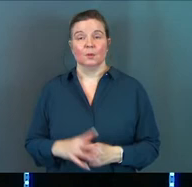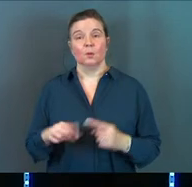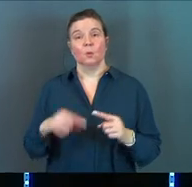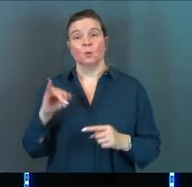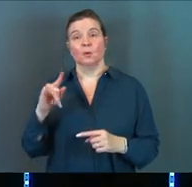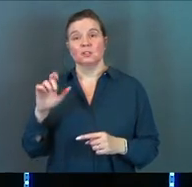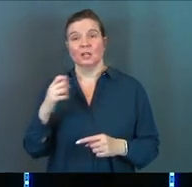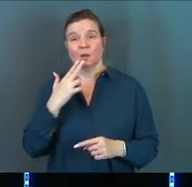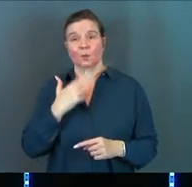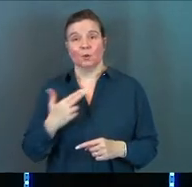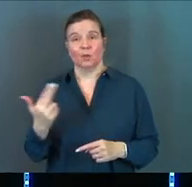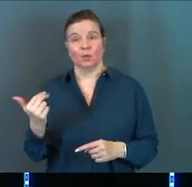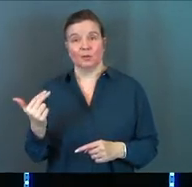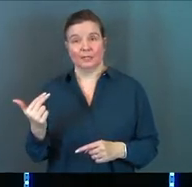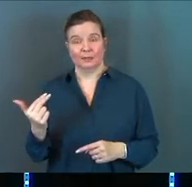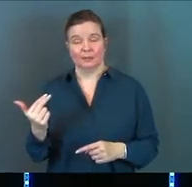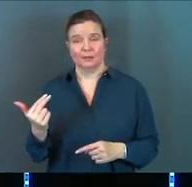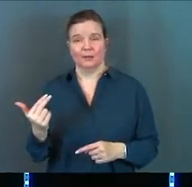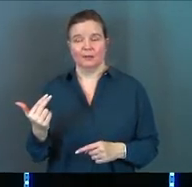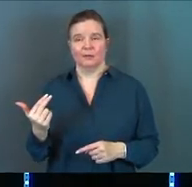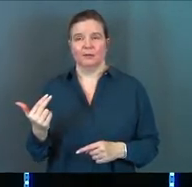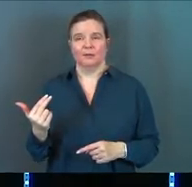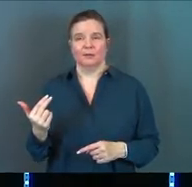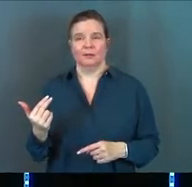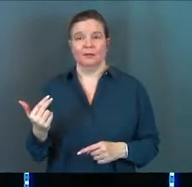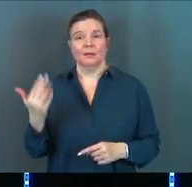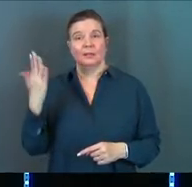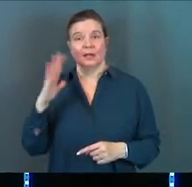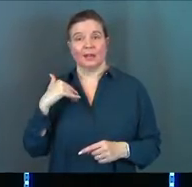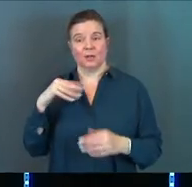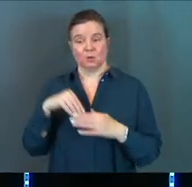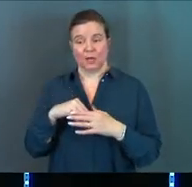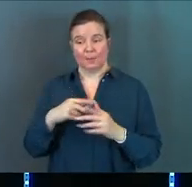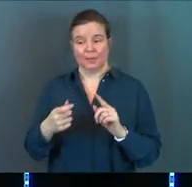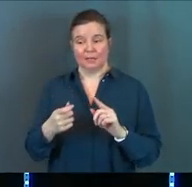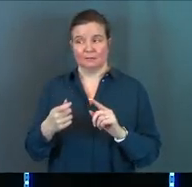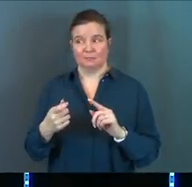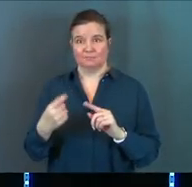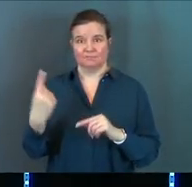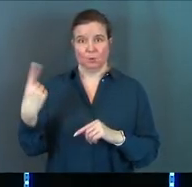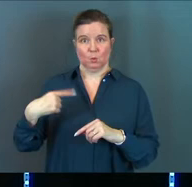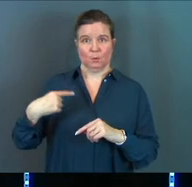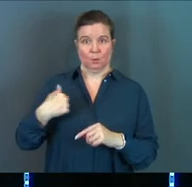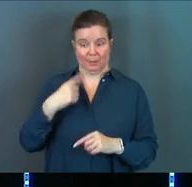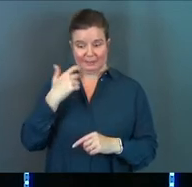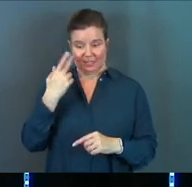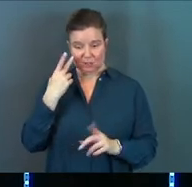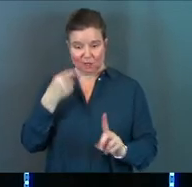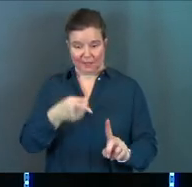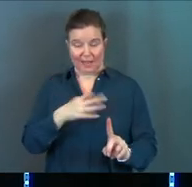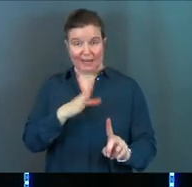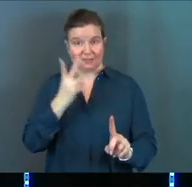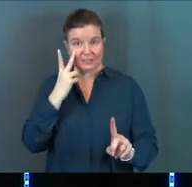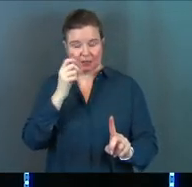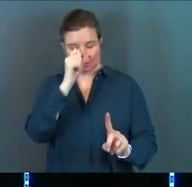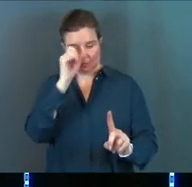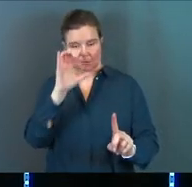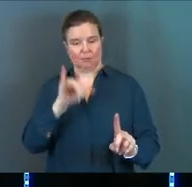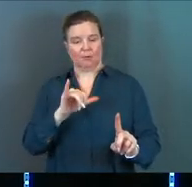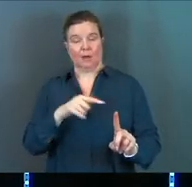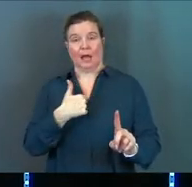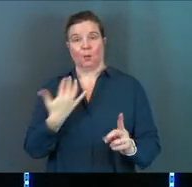When Jake was 13 years old, God had to come and rebuke me because I saw some things in him I'd never seen before.